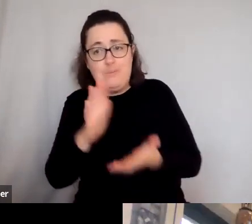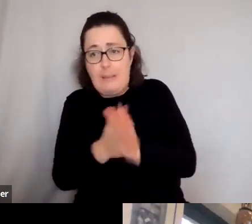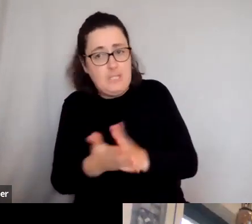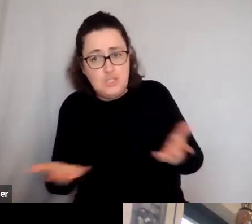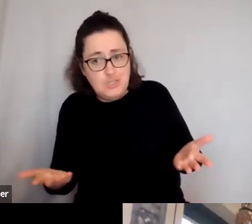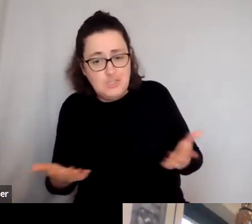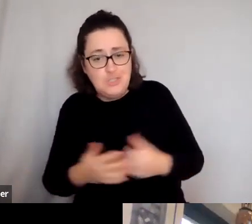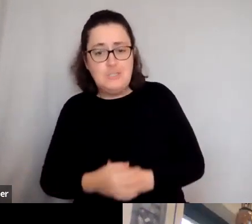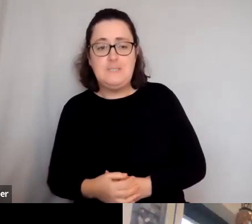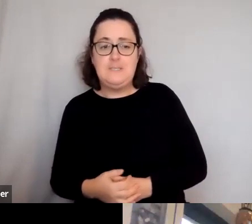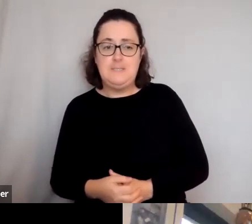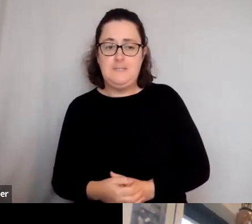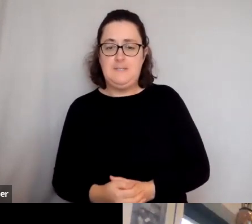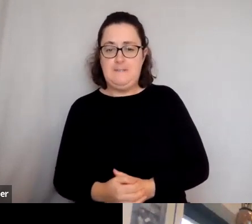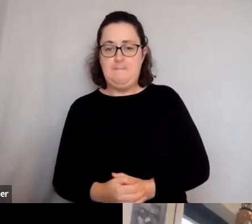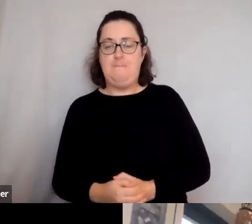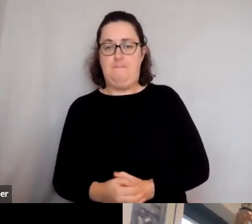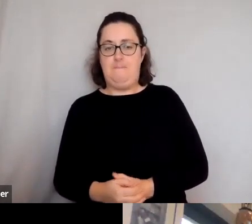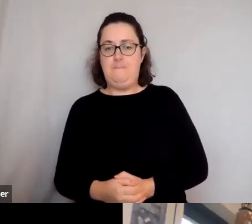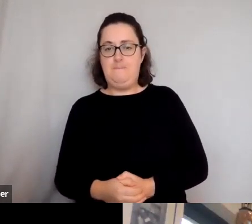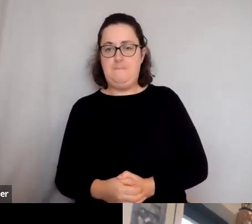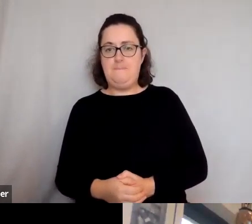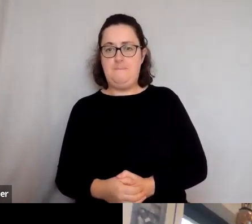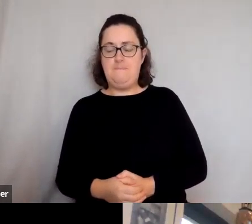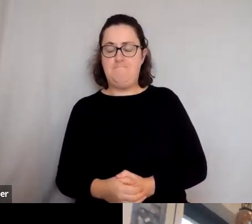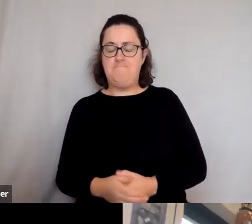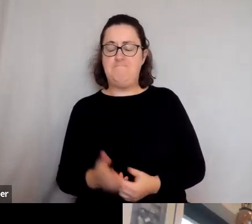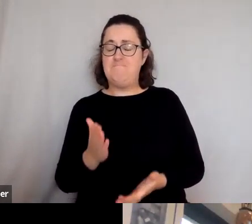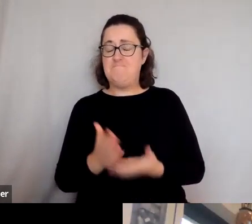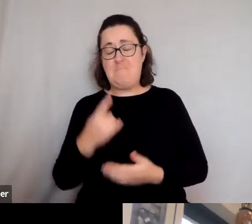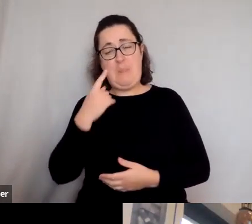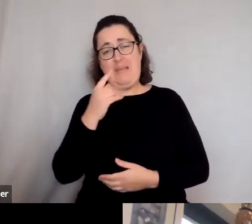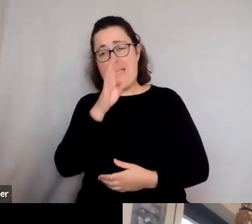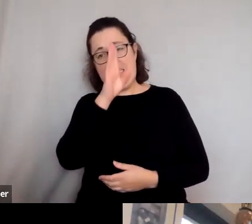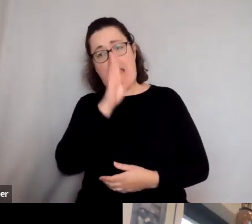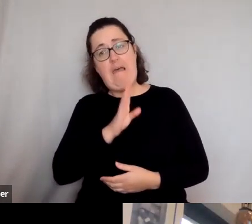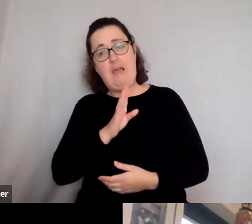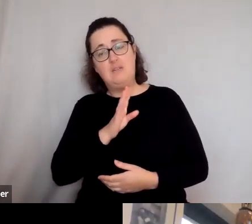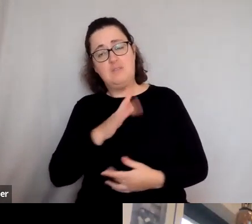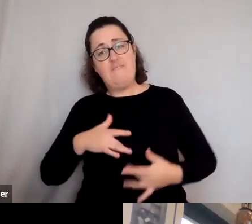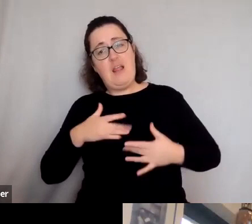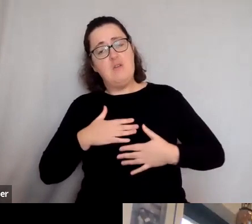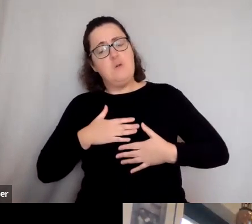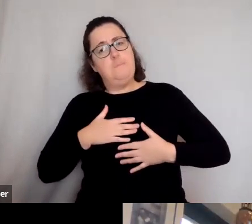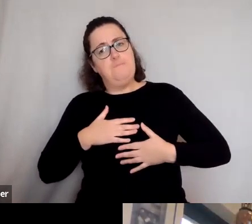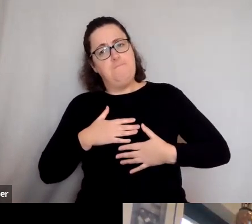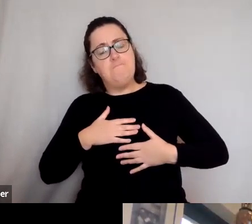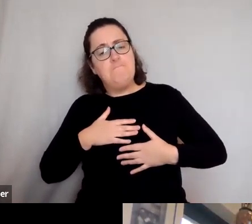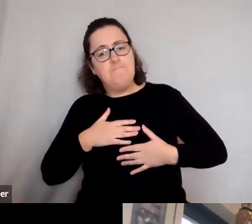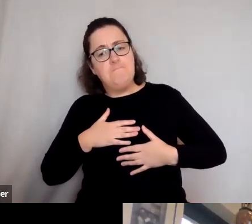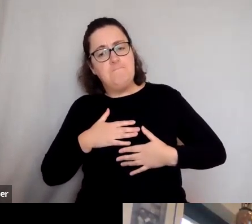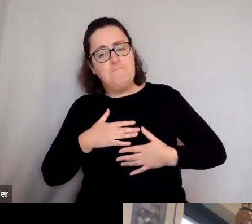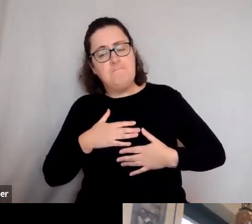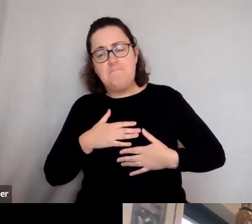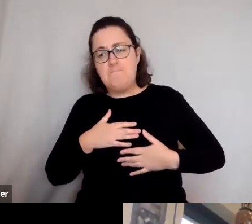think that I feel very sad that, that people feel that they